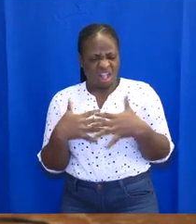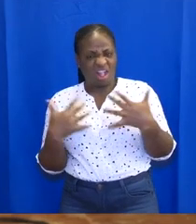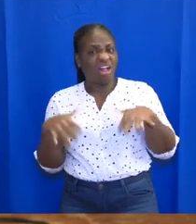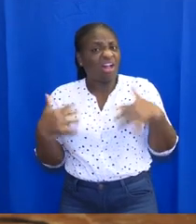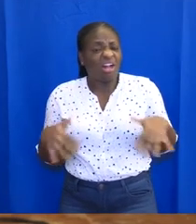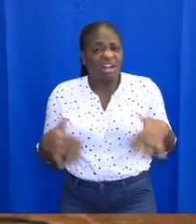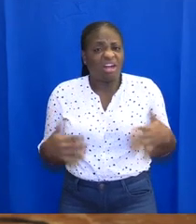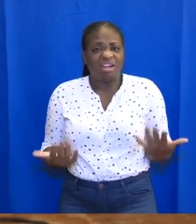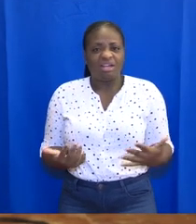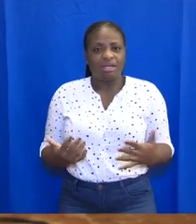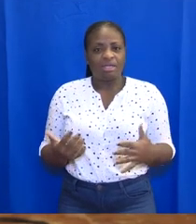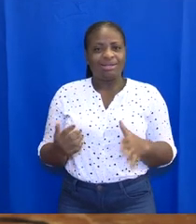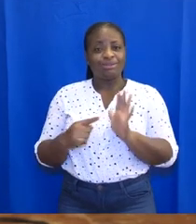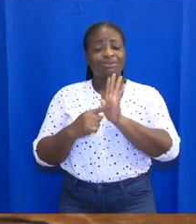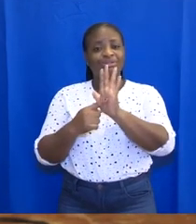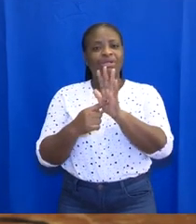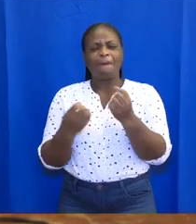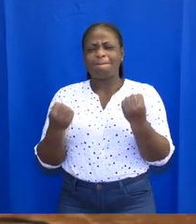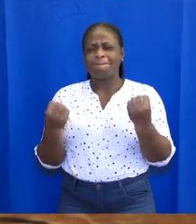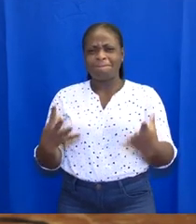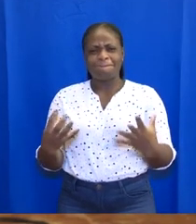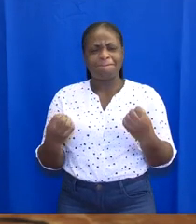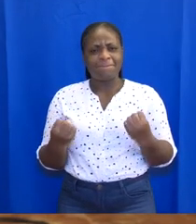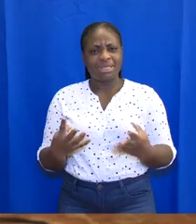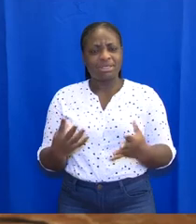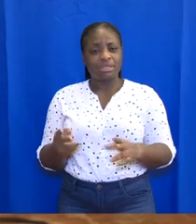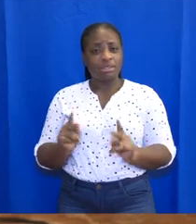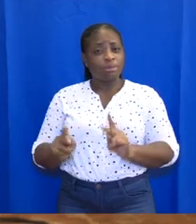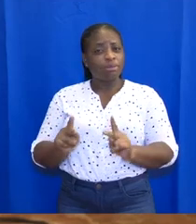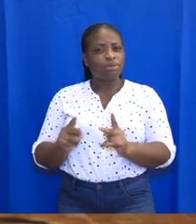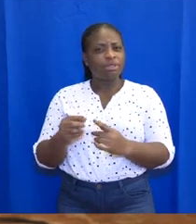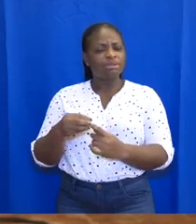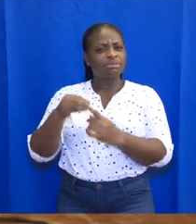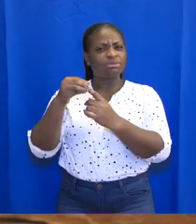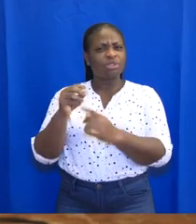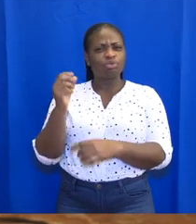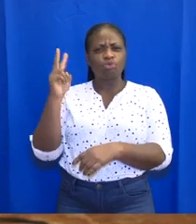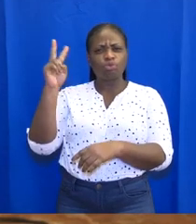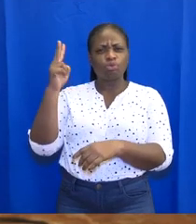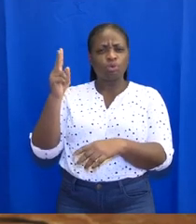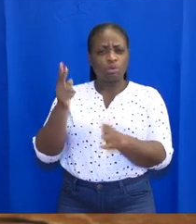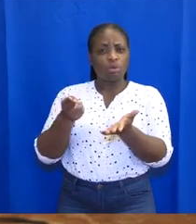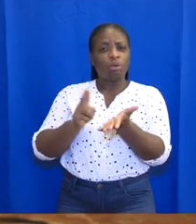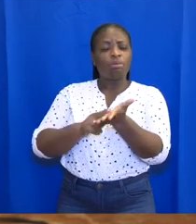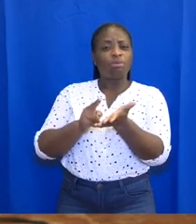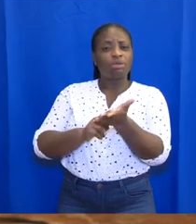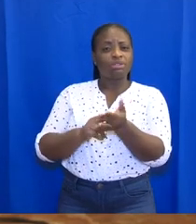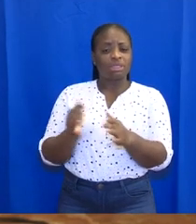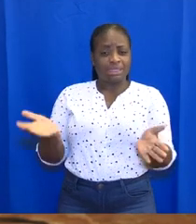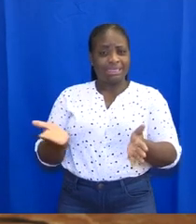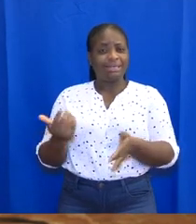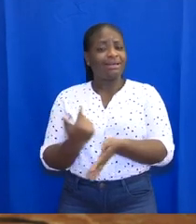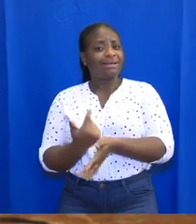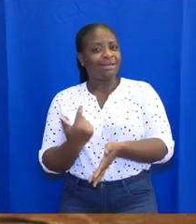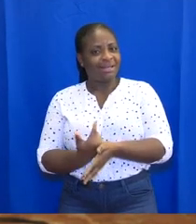panic exhibited by many, especially when the first two cases were recorded on our shores